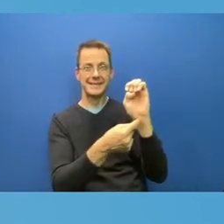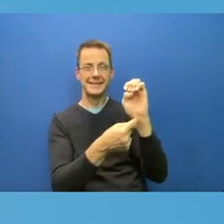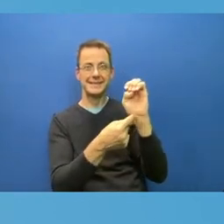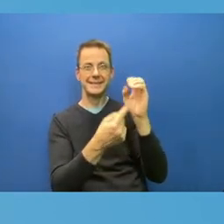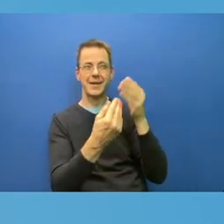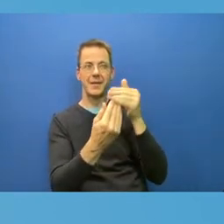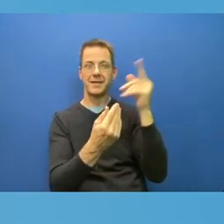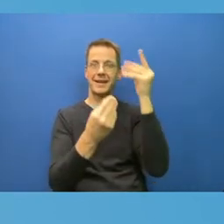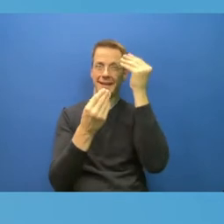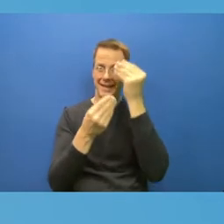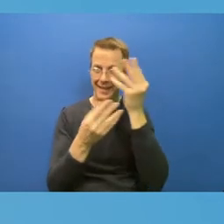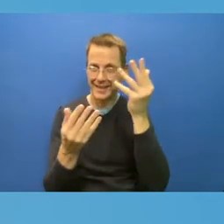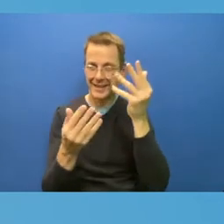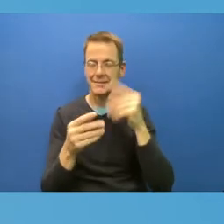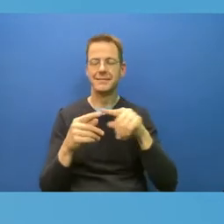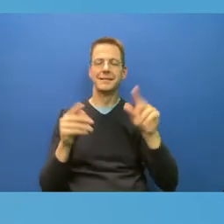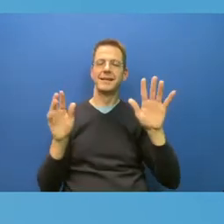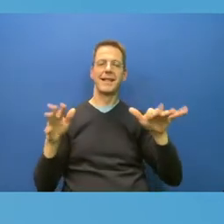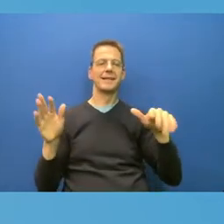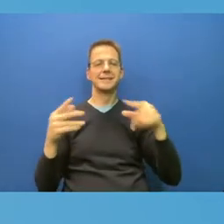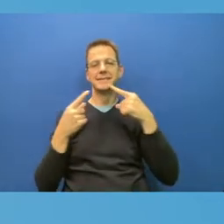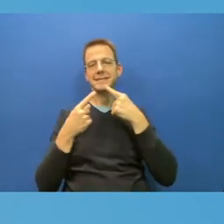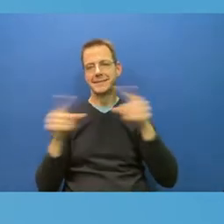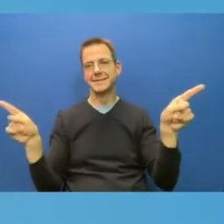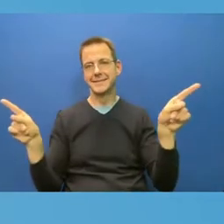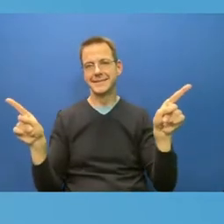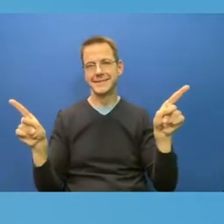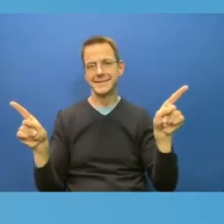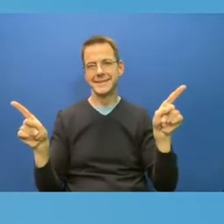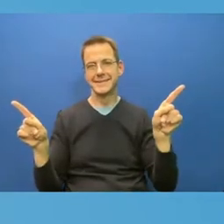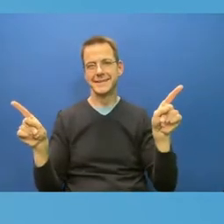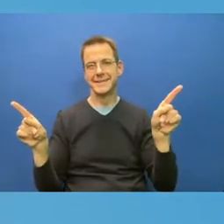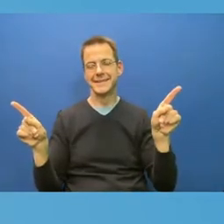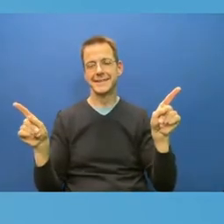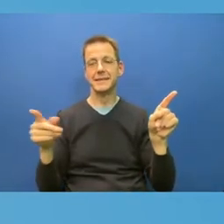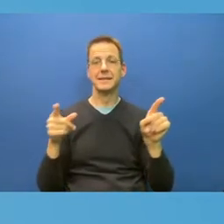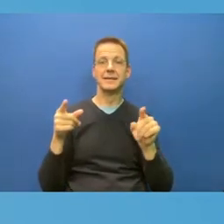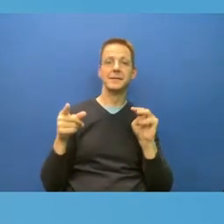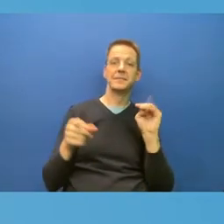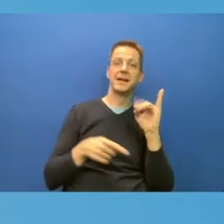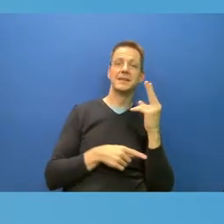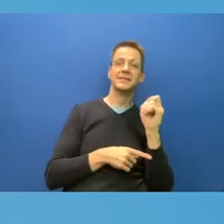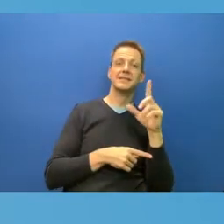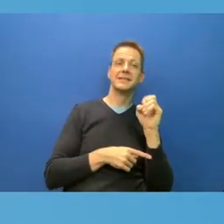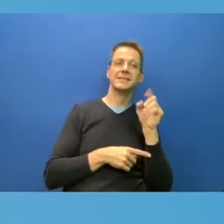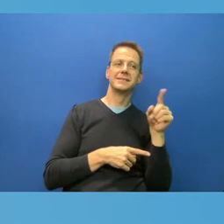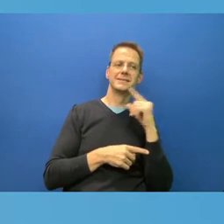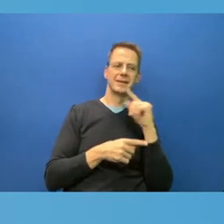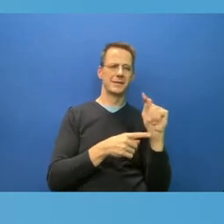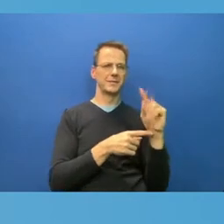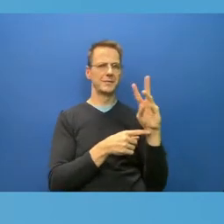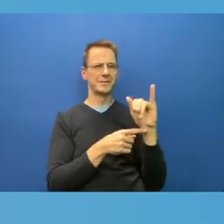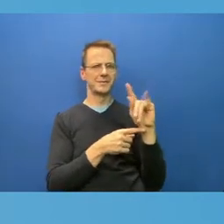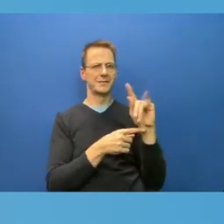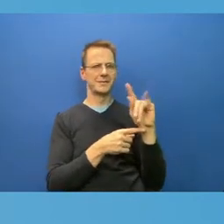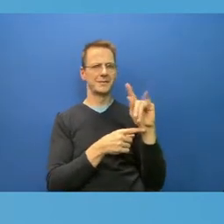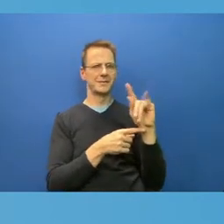something with an open window. They sent out a picture with an open window on my Twitter yesterday. They